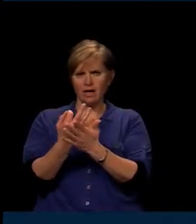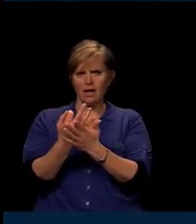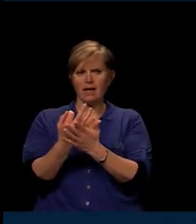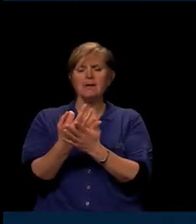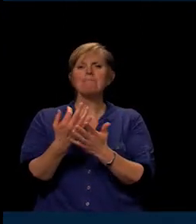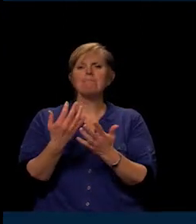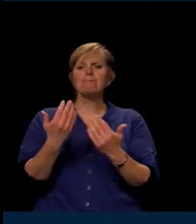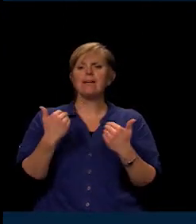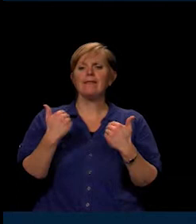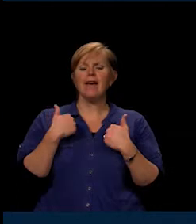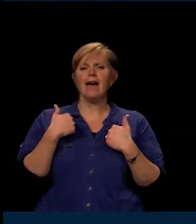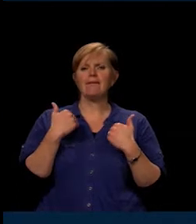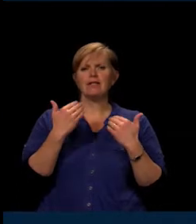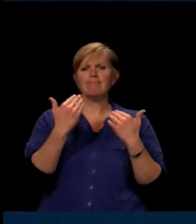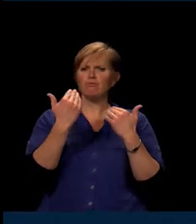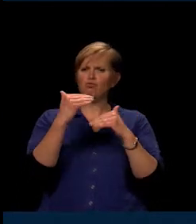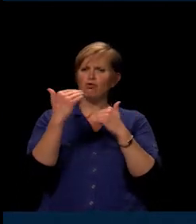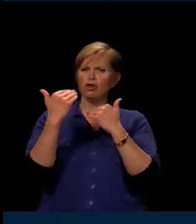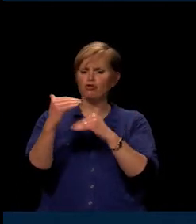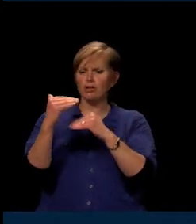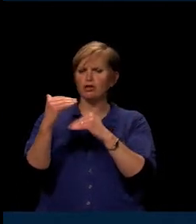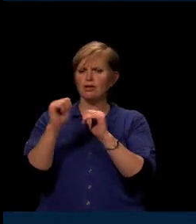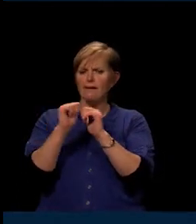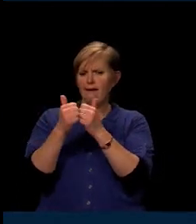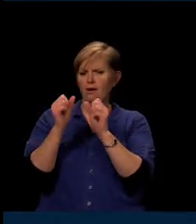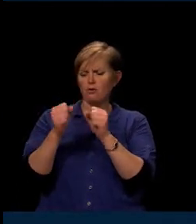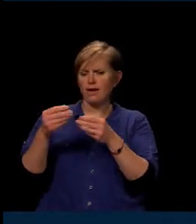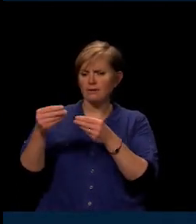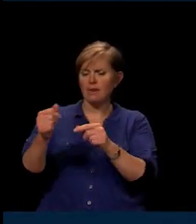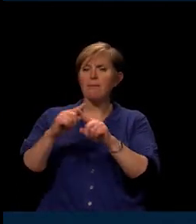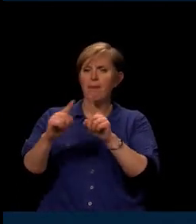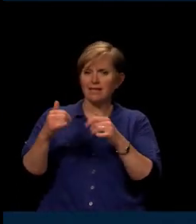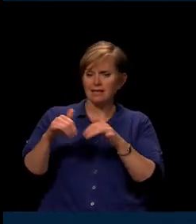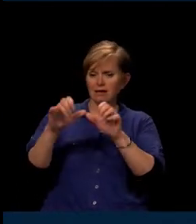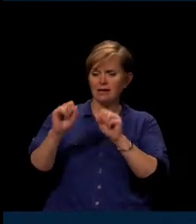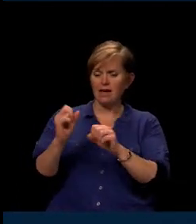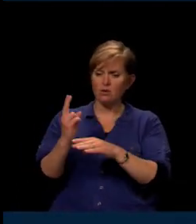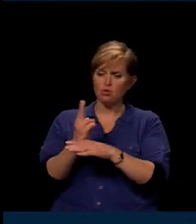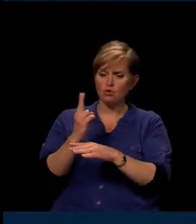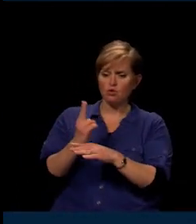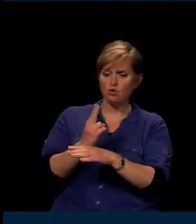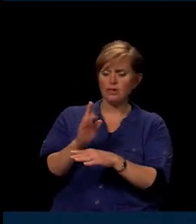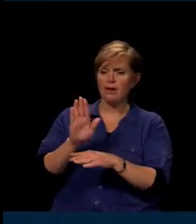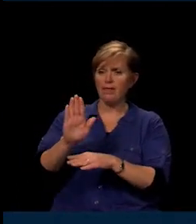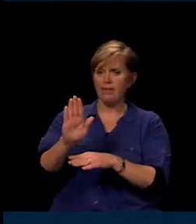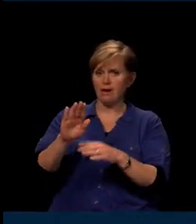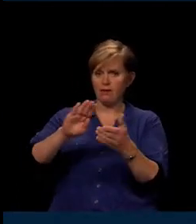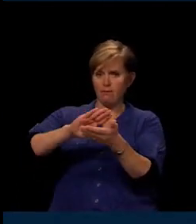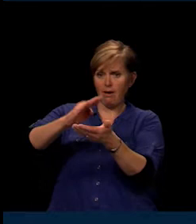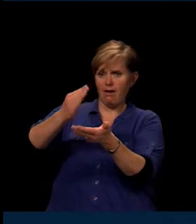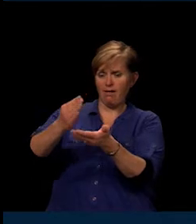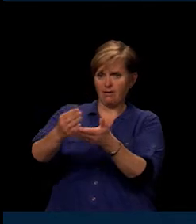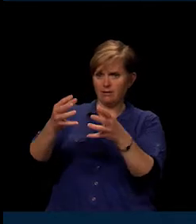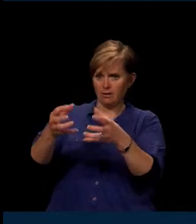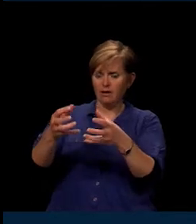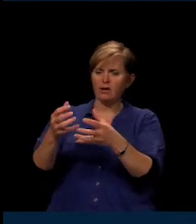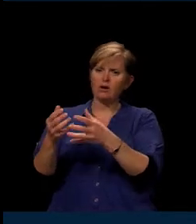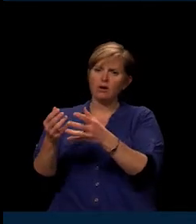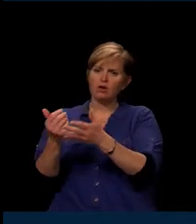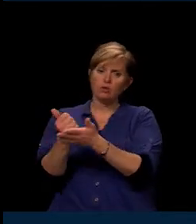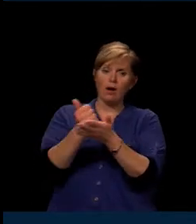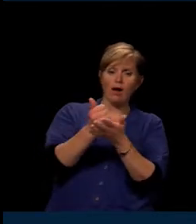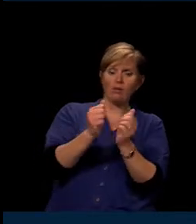restrictions on how they can be spent, you are allowed to utilize their balance throughout the year to help with cash flow.